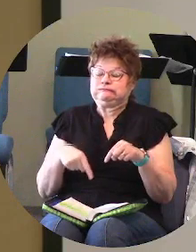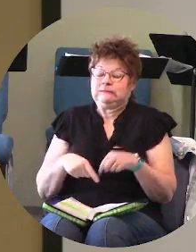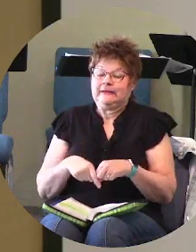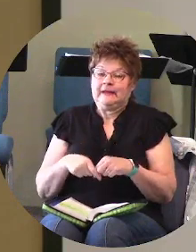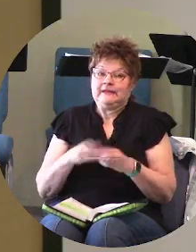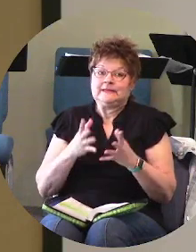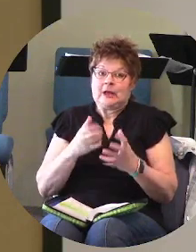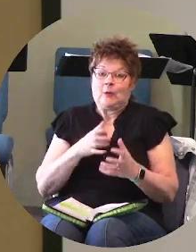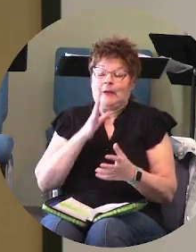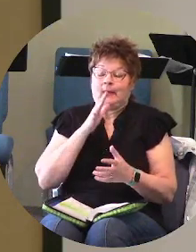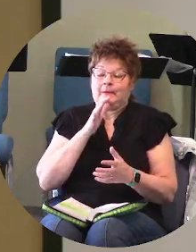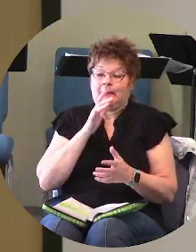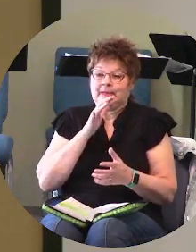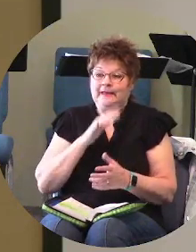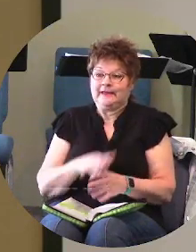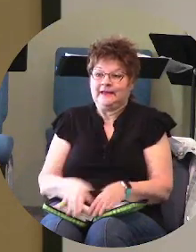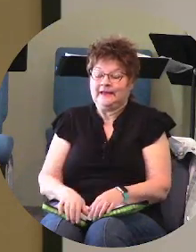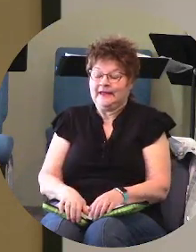want is my mommy